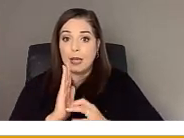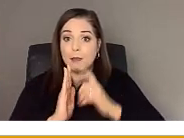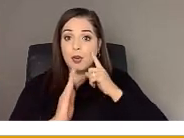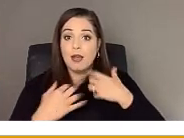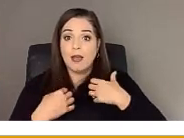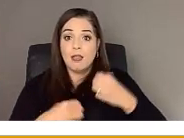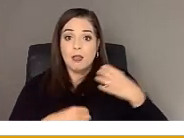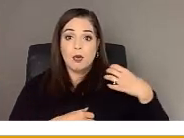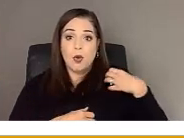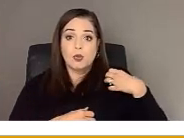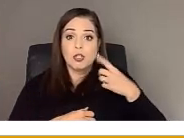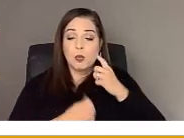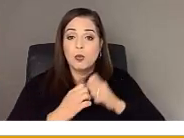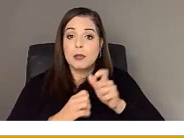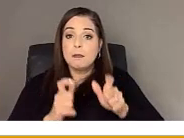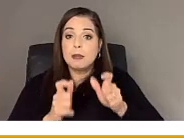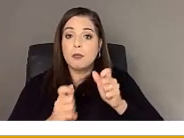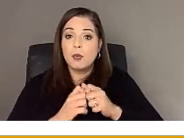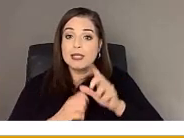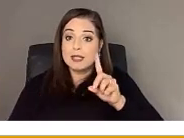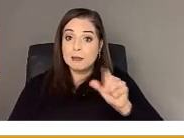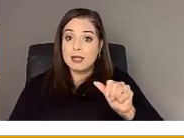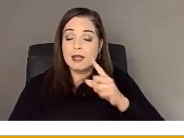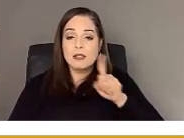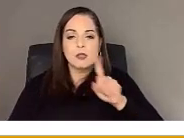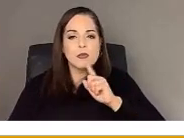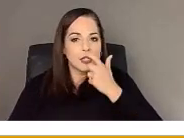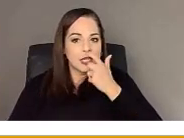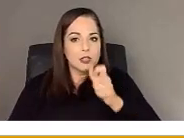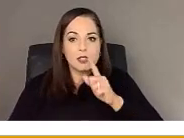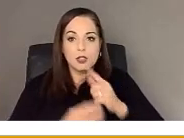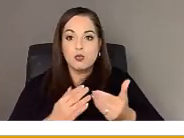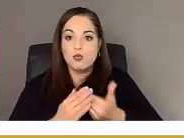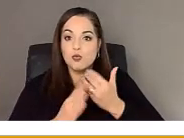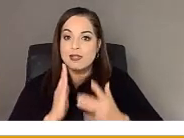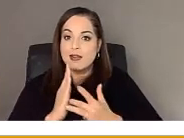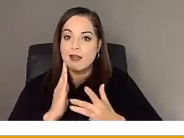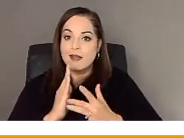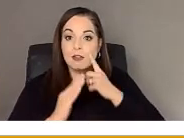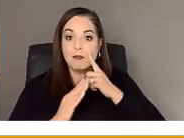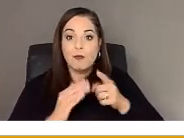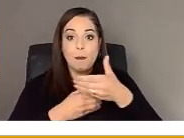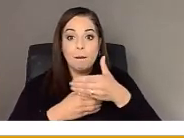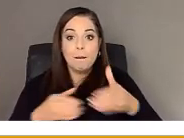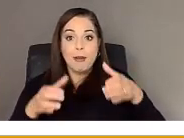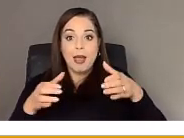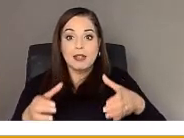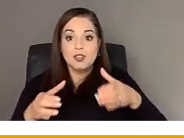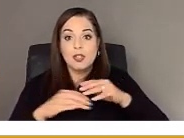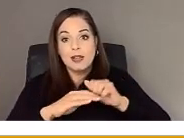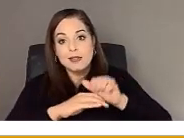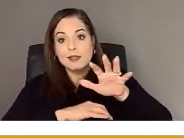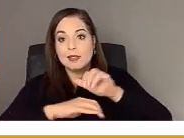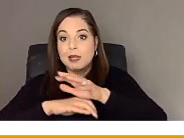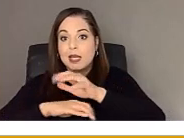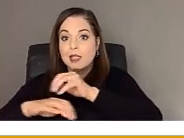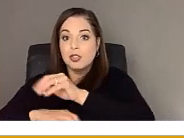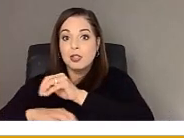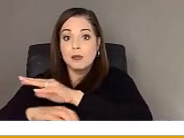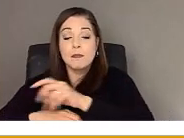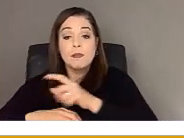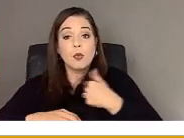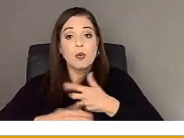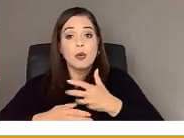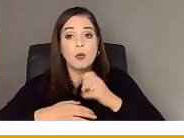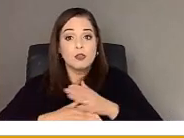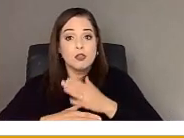disabilities and was very interested in trying out new techniques for packaging and dissemination. We wanted to share our research,